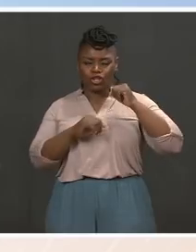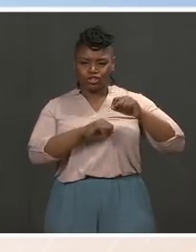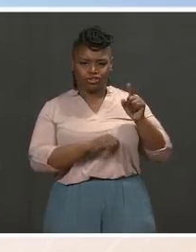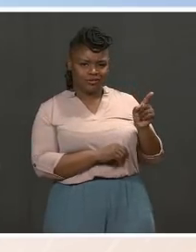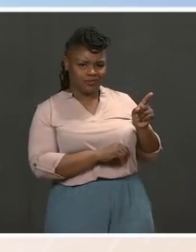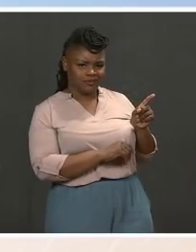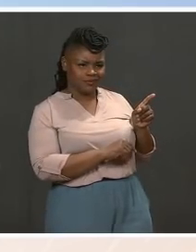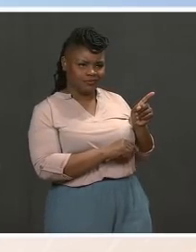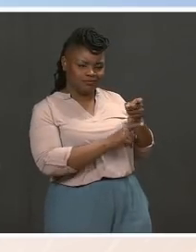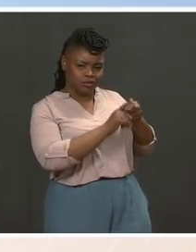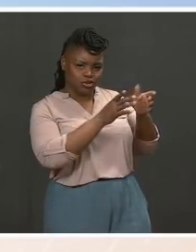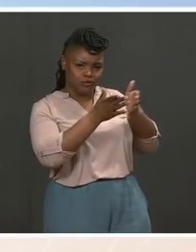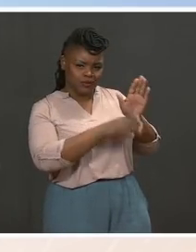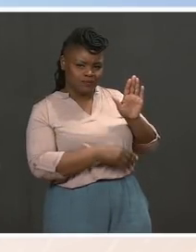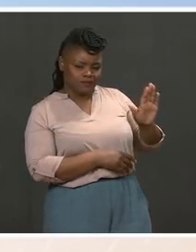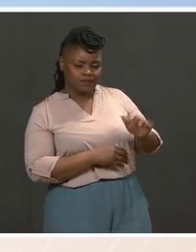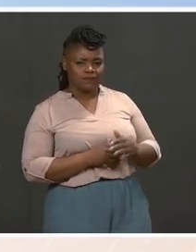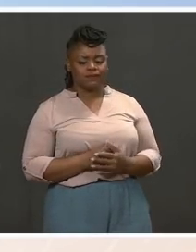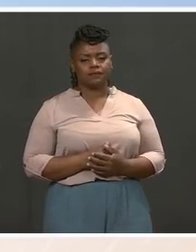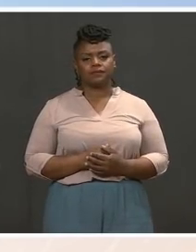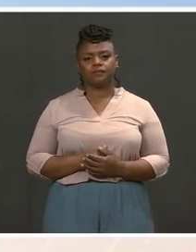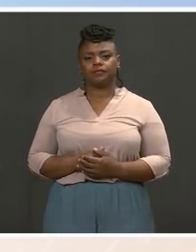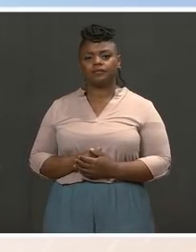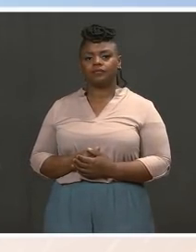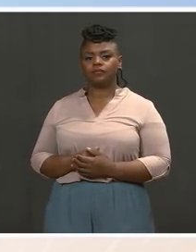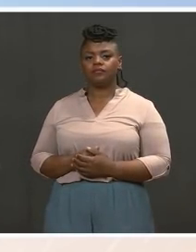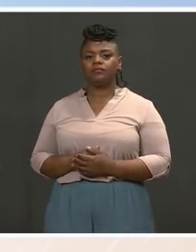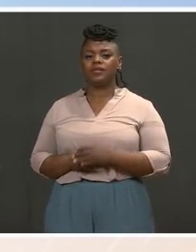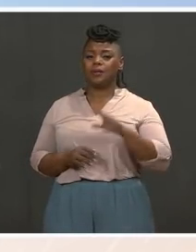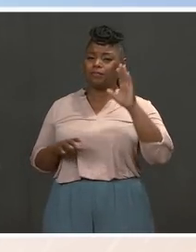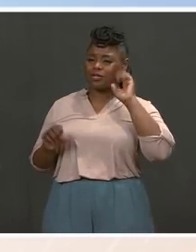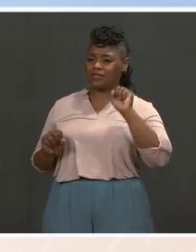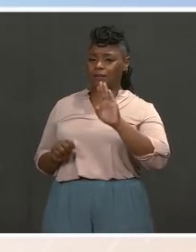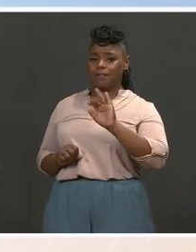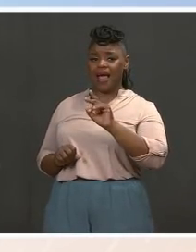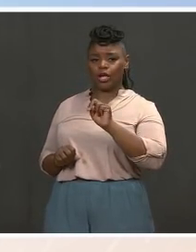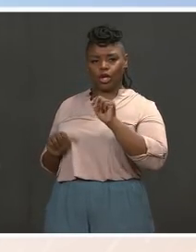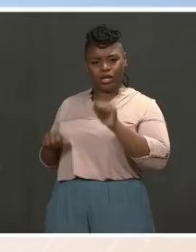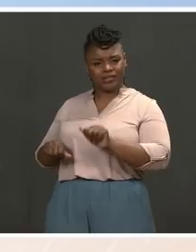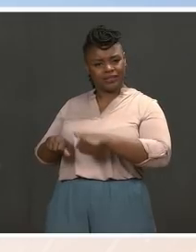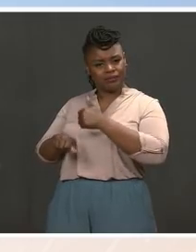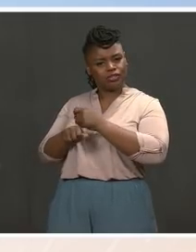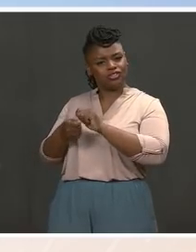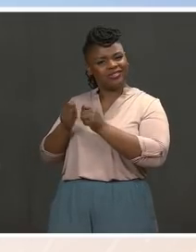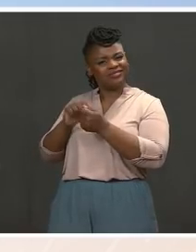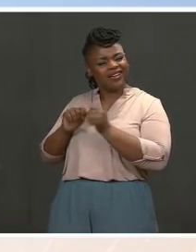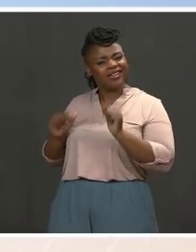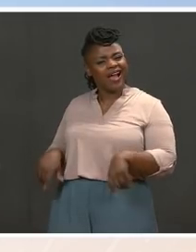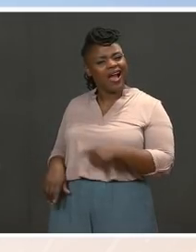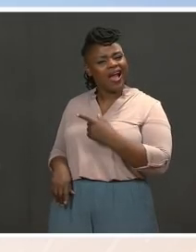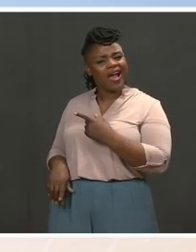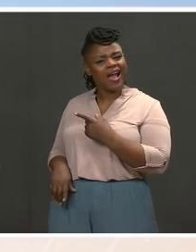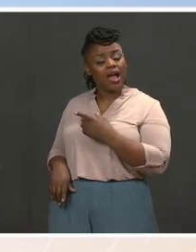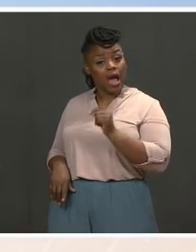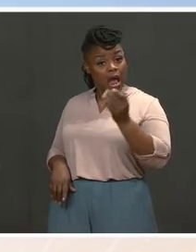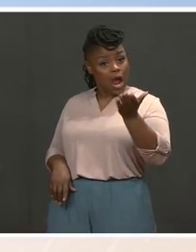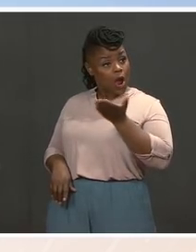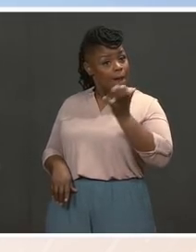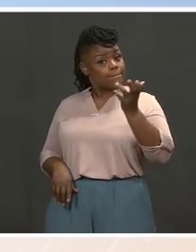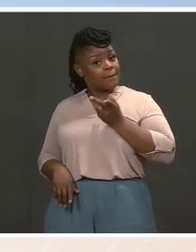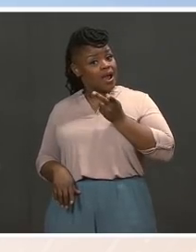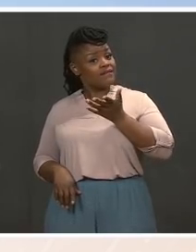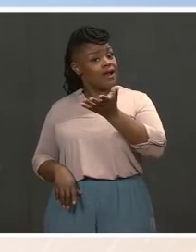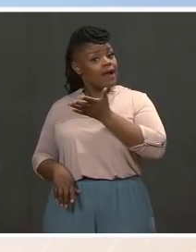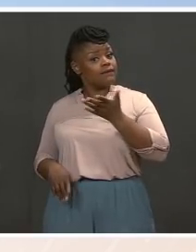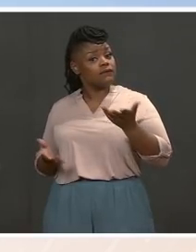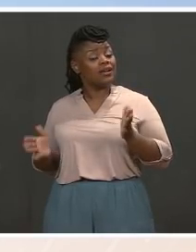could, you know, implement changes here unilaterally and just say that these people can come to work for him? MS. Well, I think if marijuana was federally legal, that